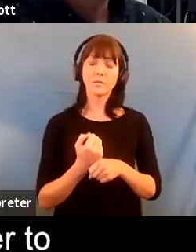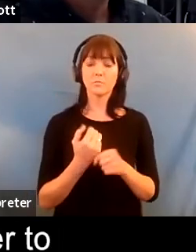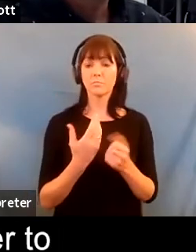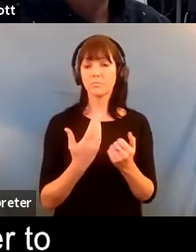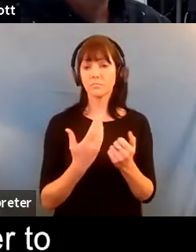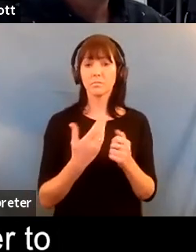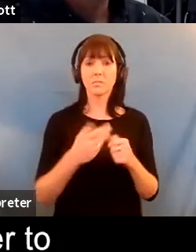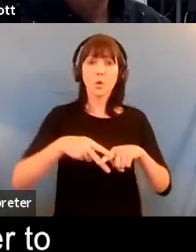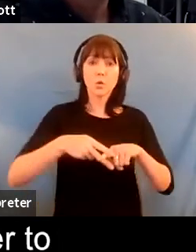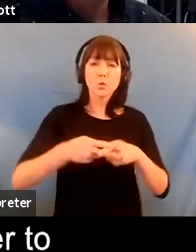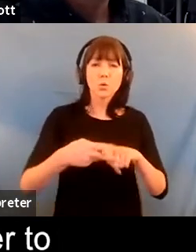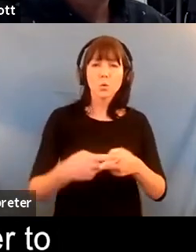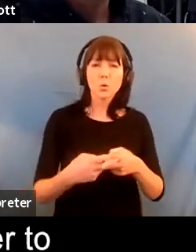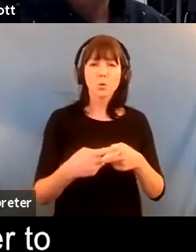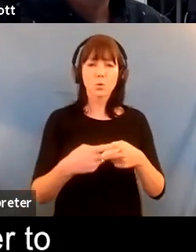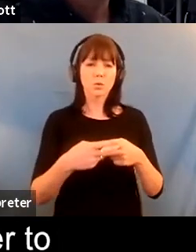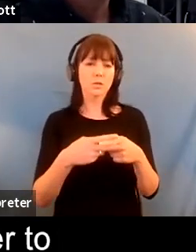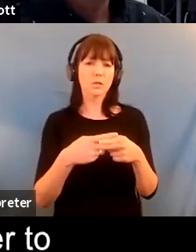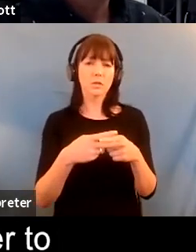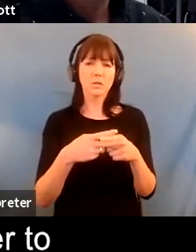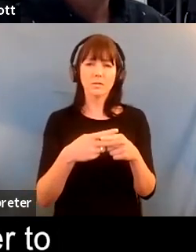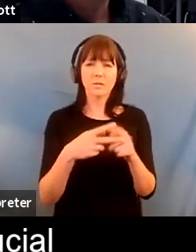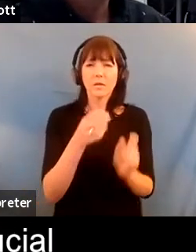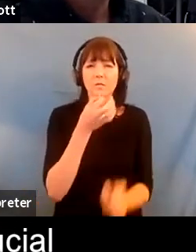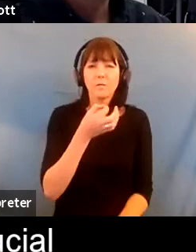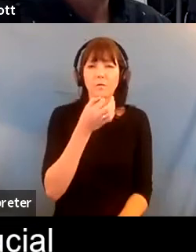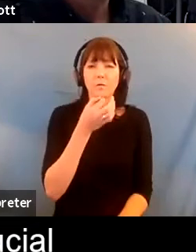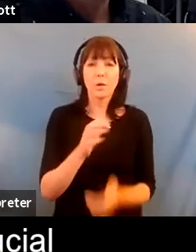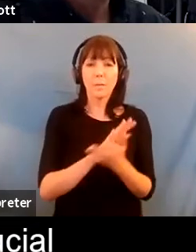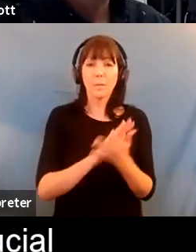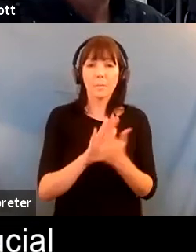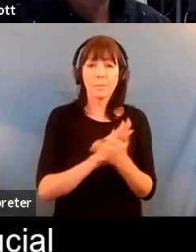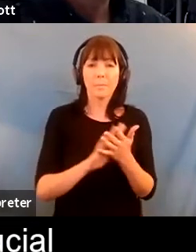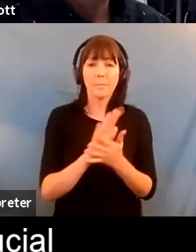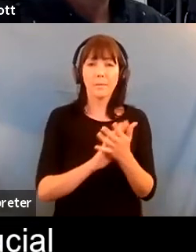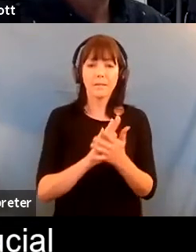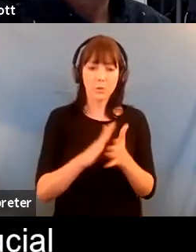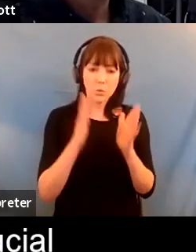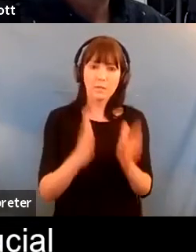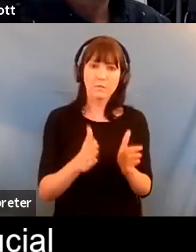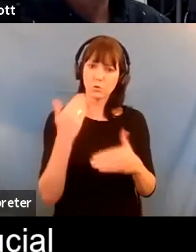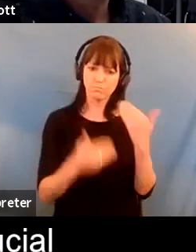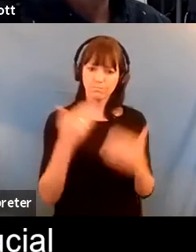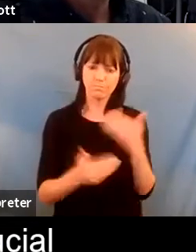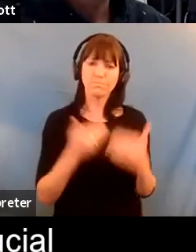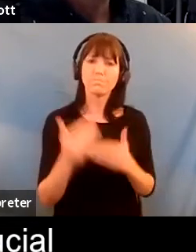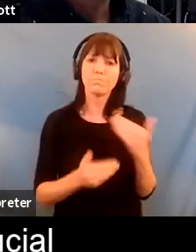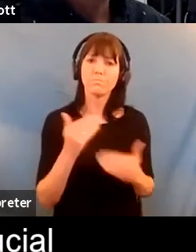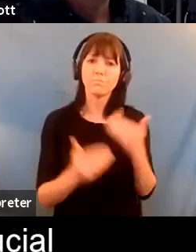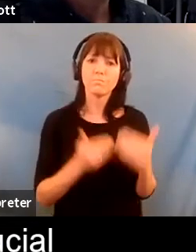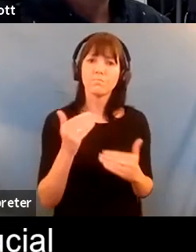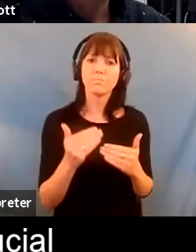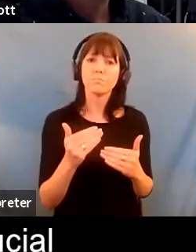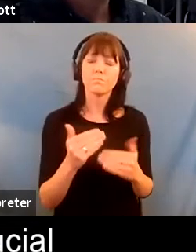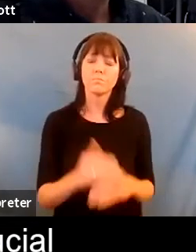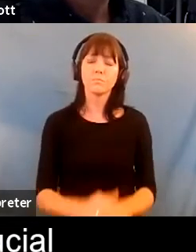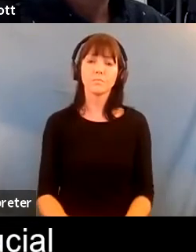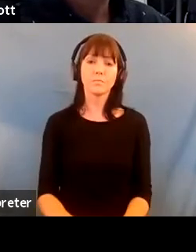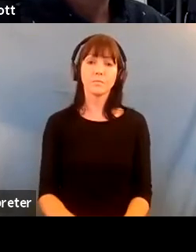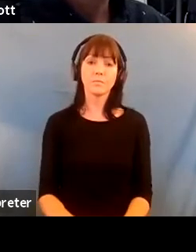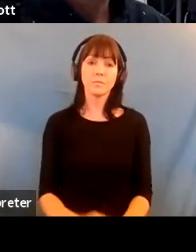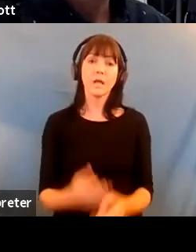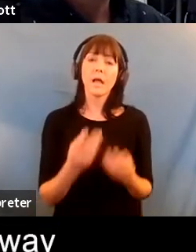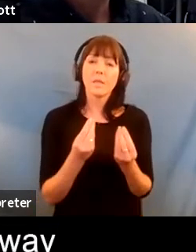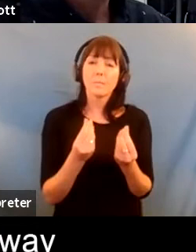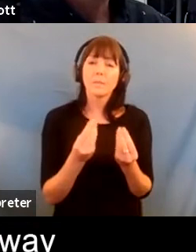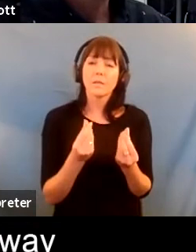then dig with the things both in and out and of course life is absolutely crucial in the material that i work with